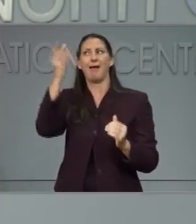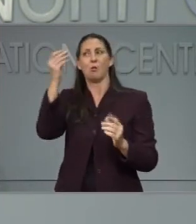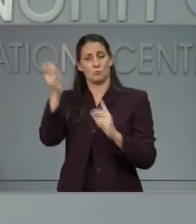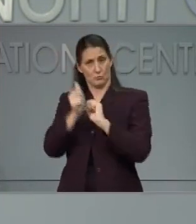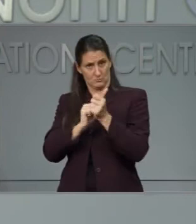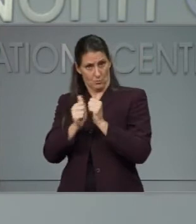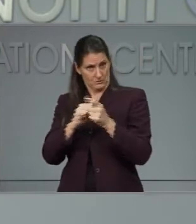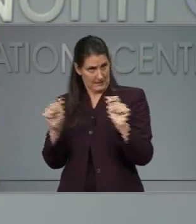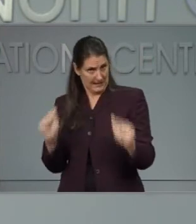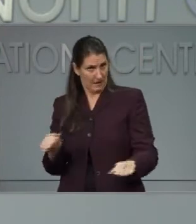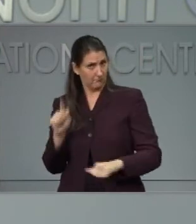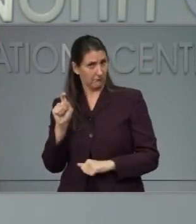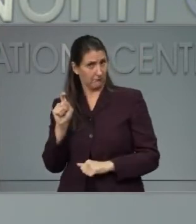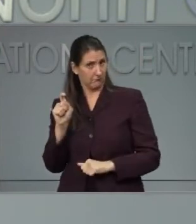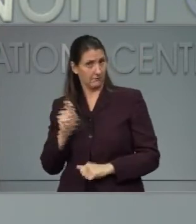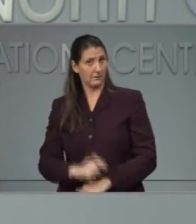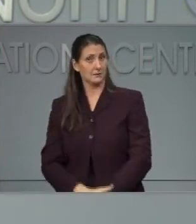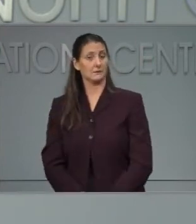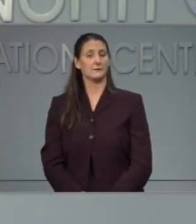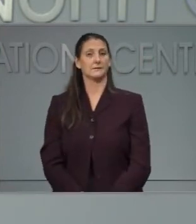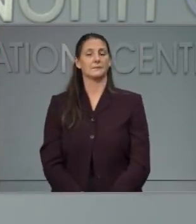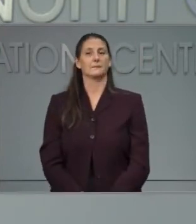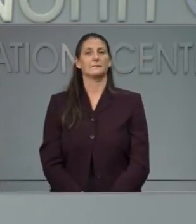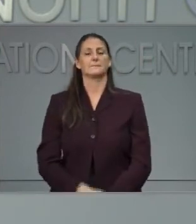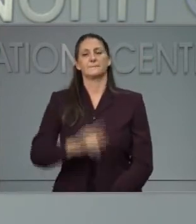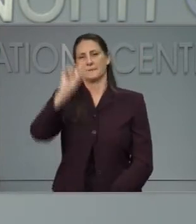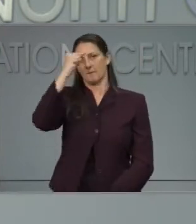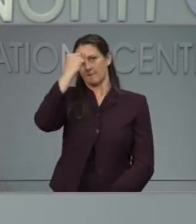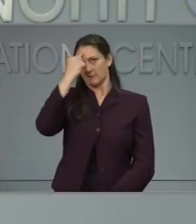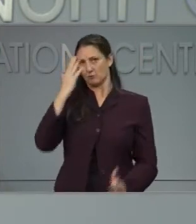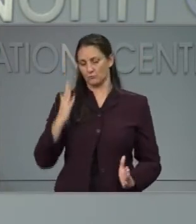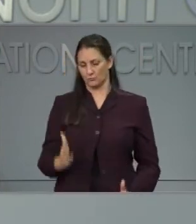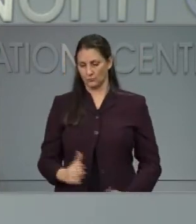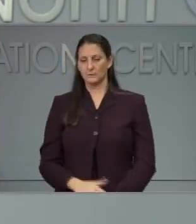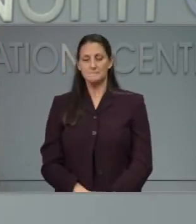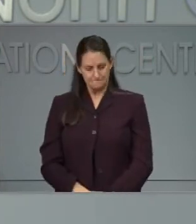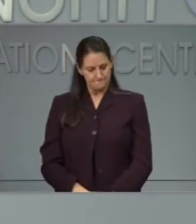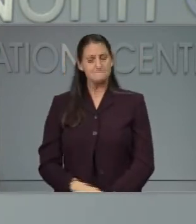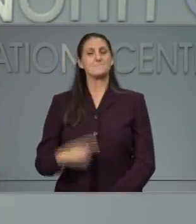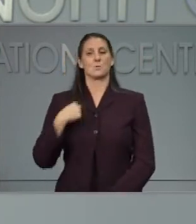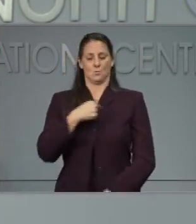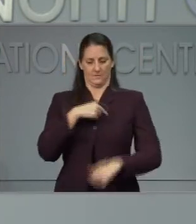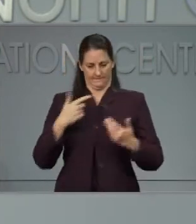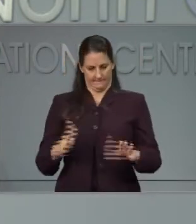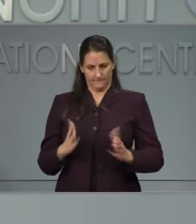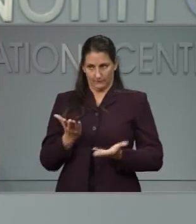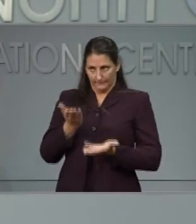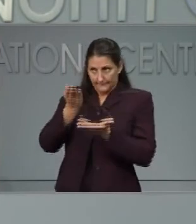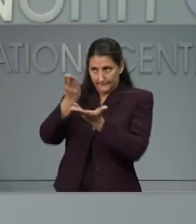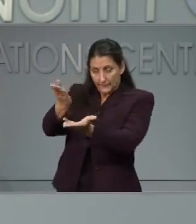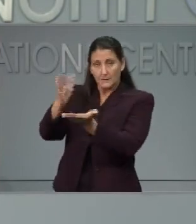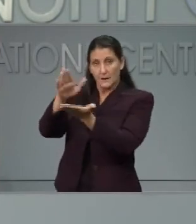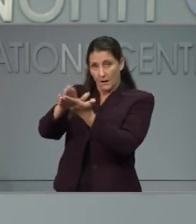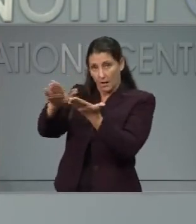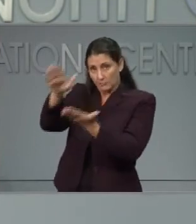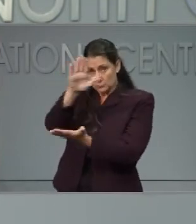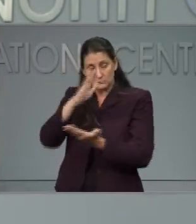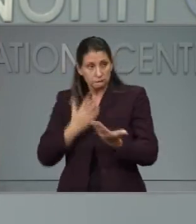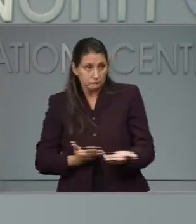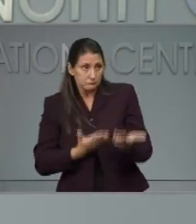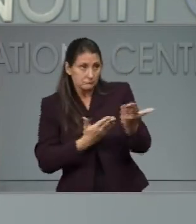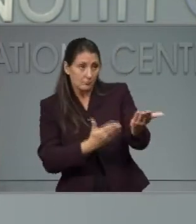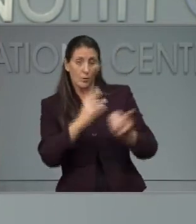of that nature? We've made recommendations to both colleges and the North Carolina High School Athletic